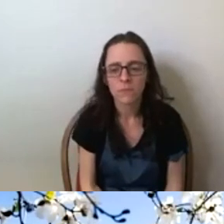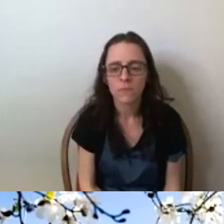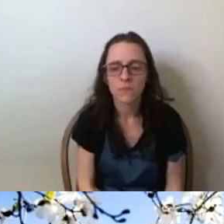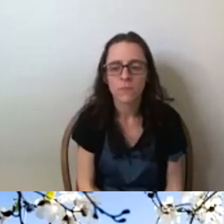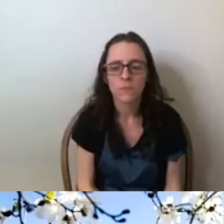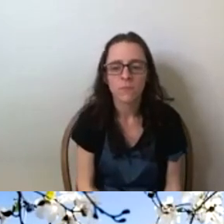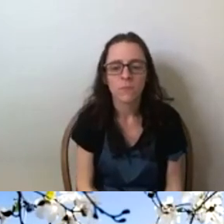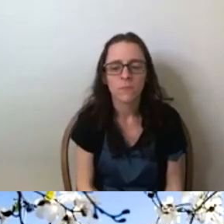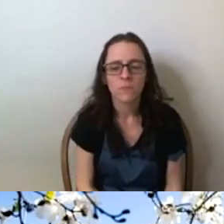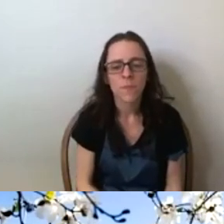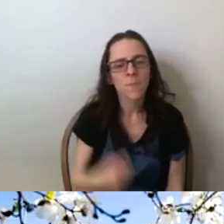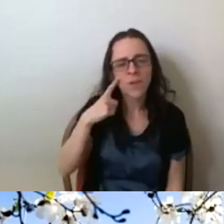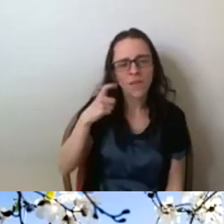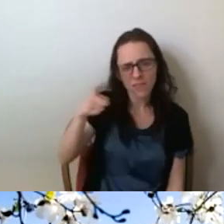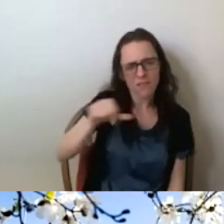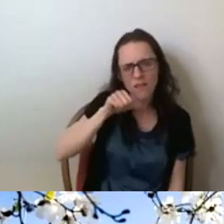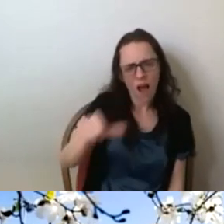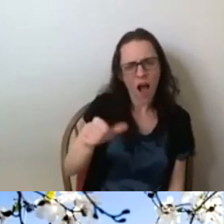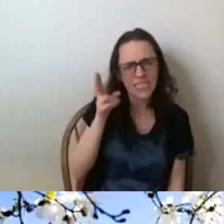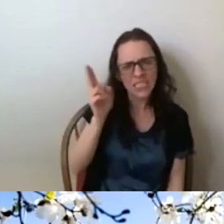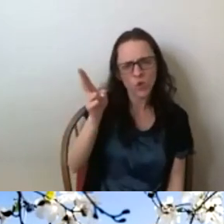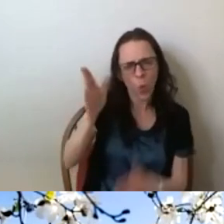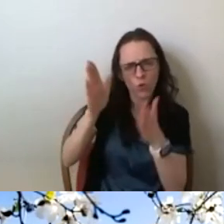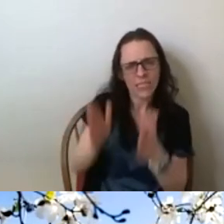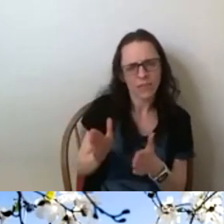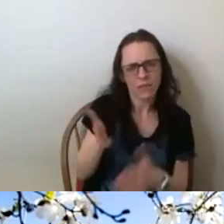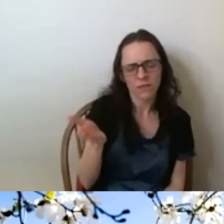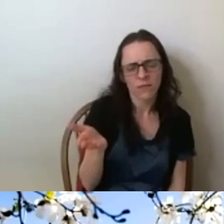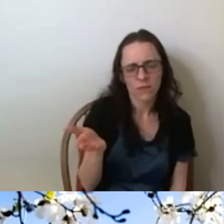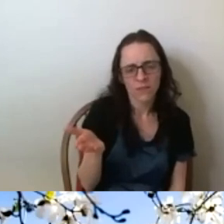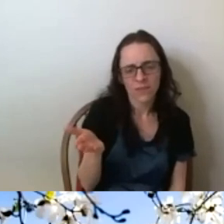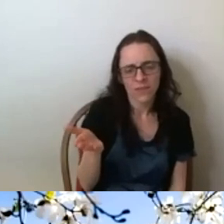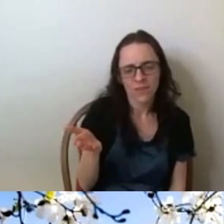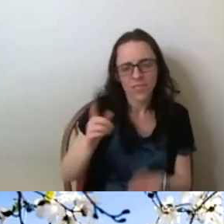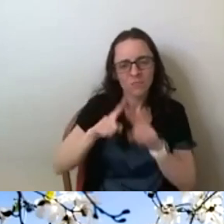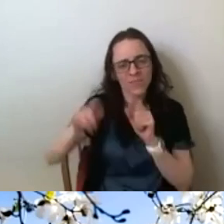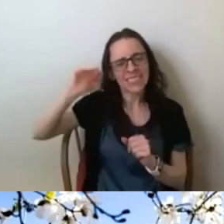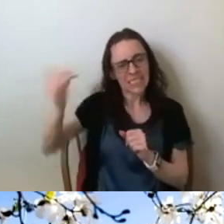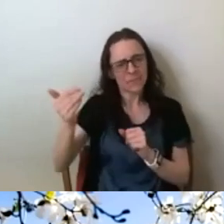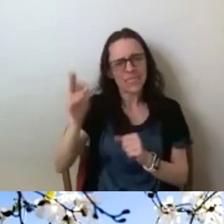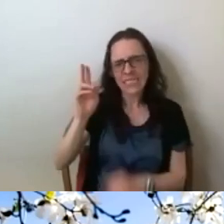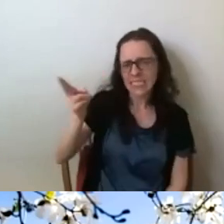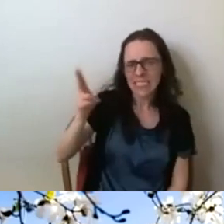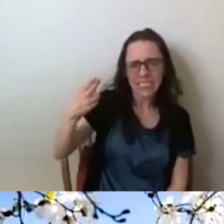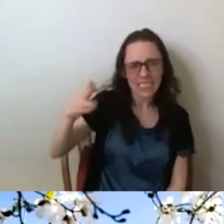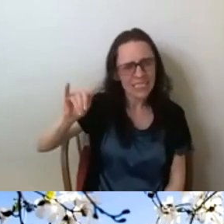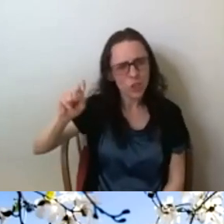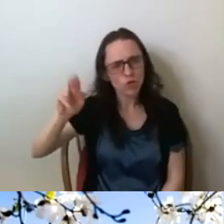Because you're not a historian, are you? And yet, history seems so important to your...